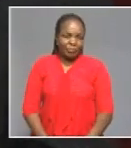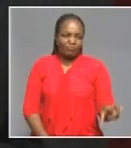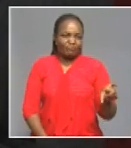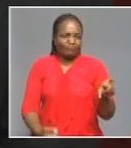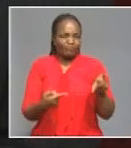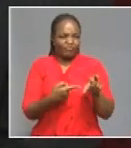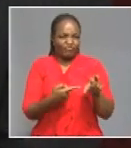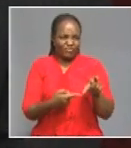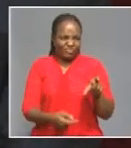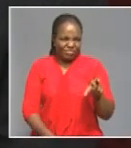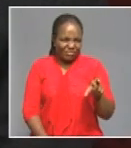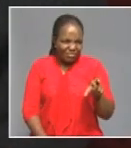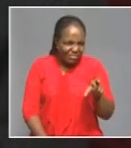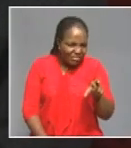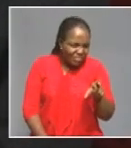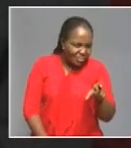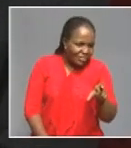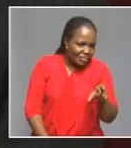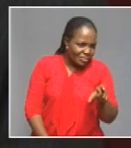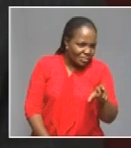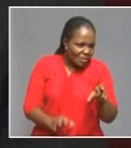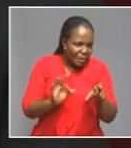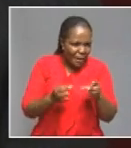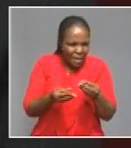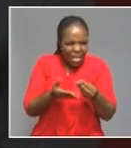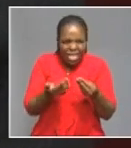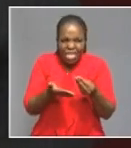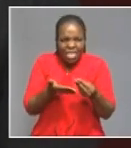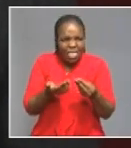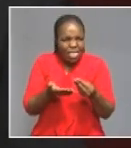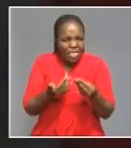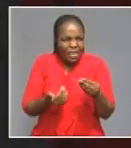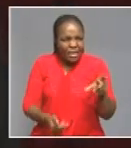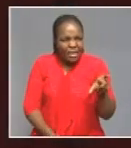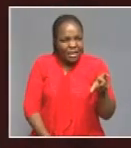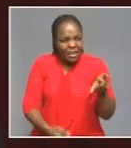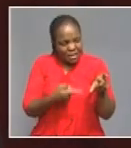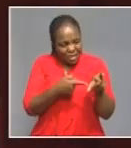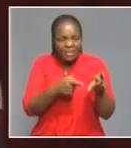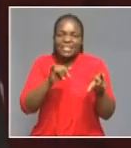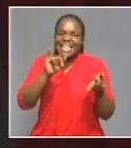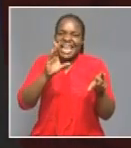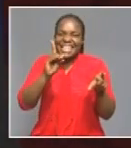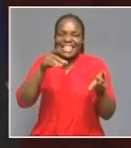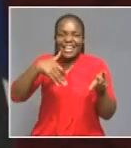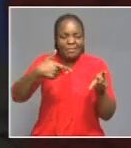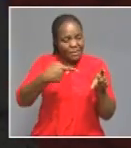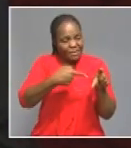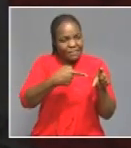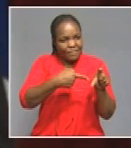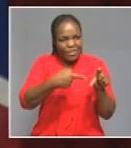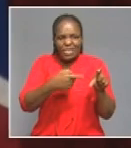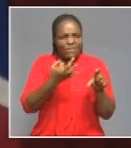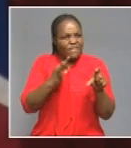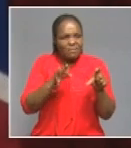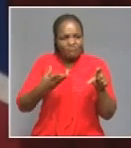You look very nice, thinner, but this is your ID. You can move